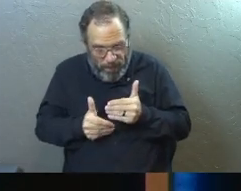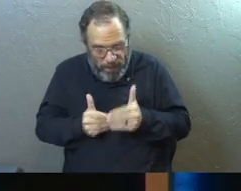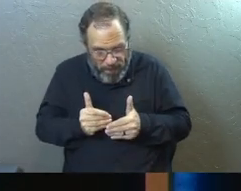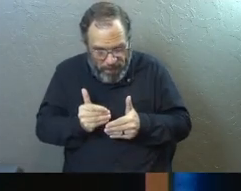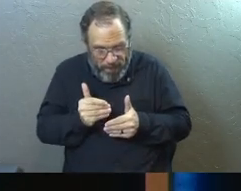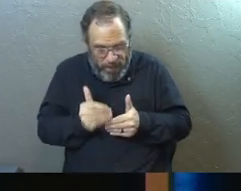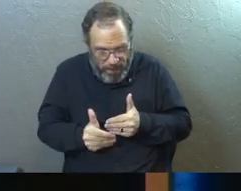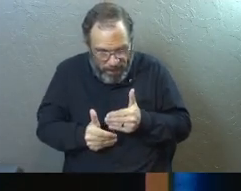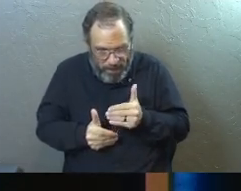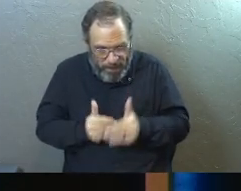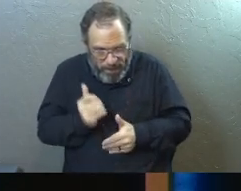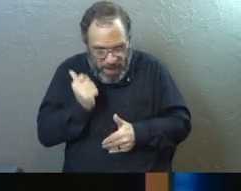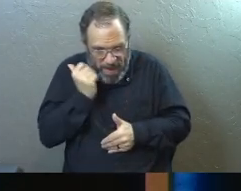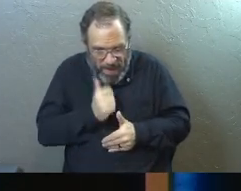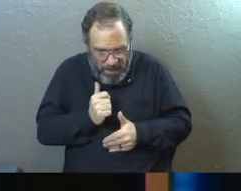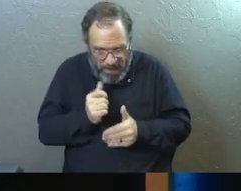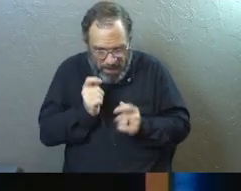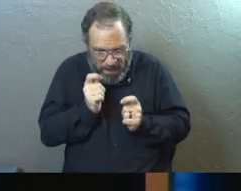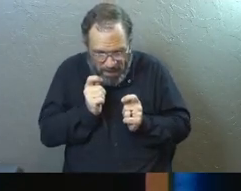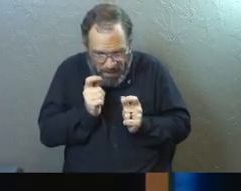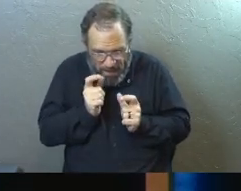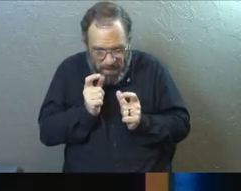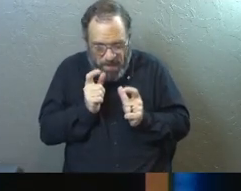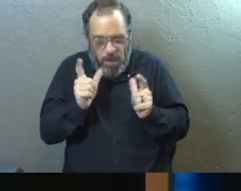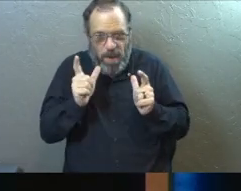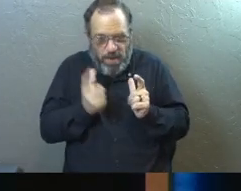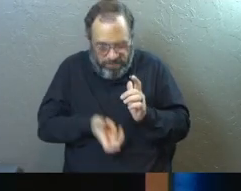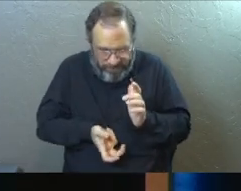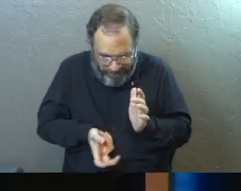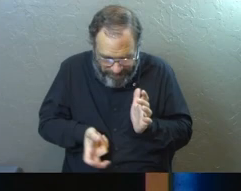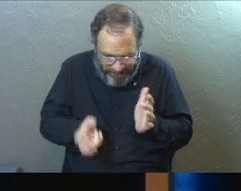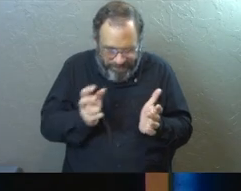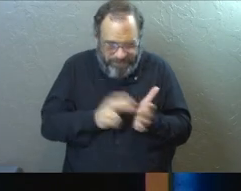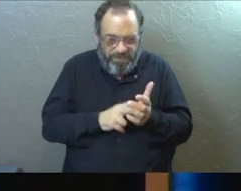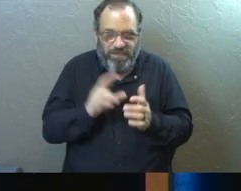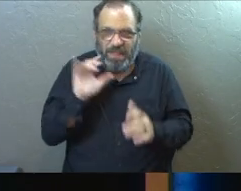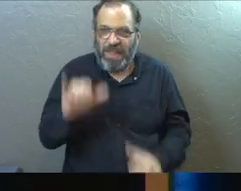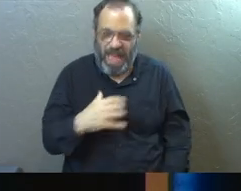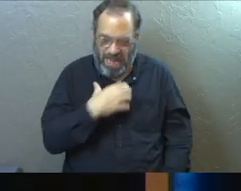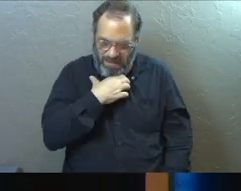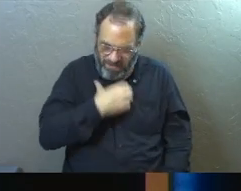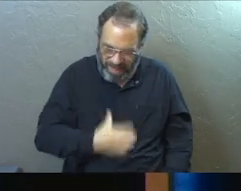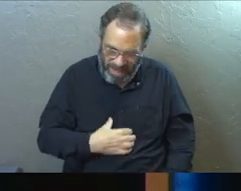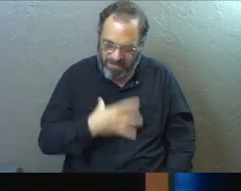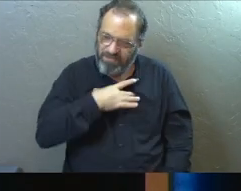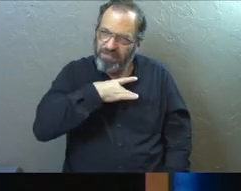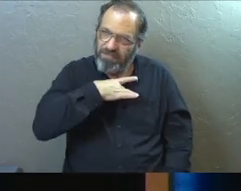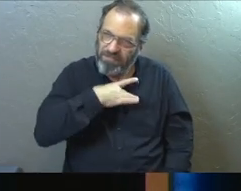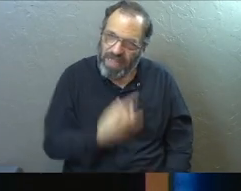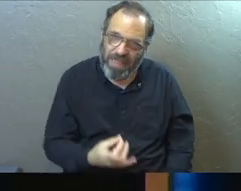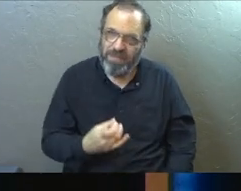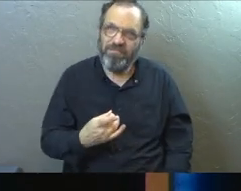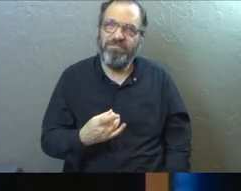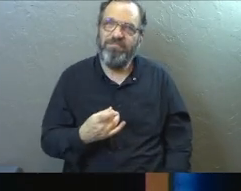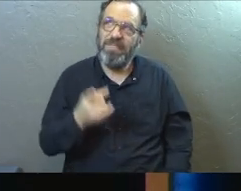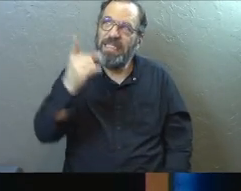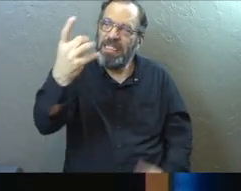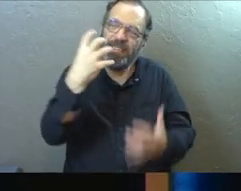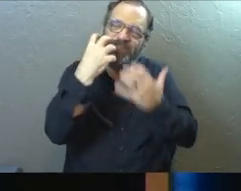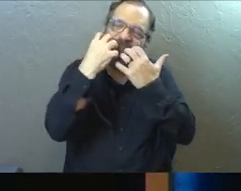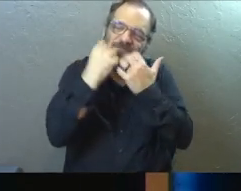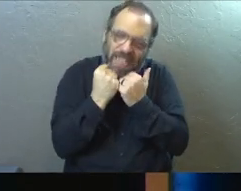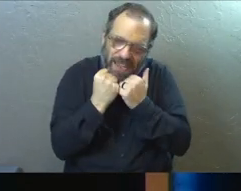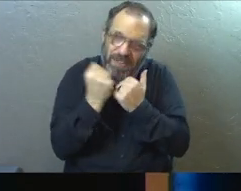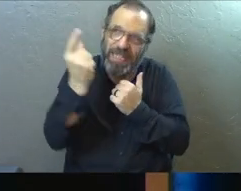by day, as God starts to reawaken, reignite that spark. God cares about you. God